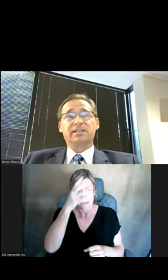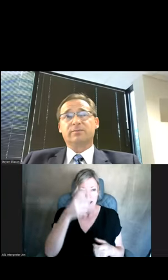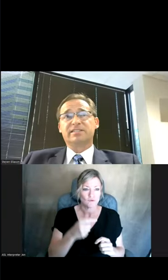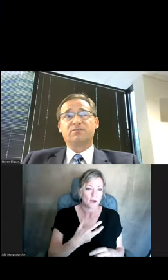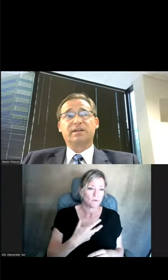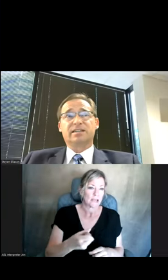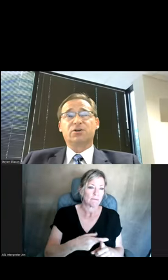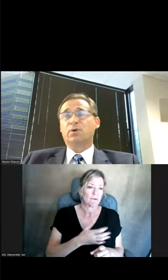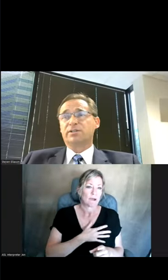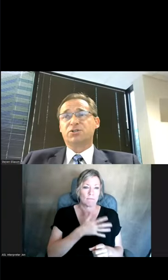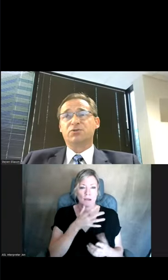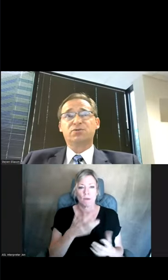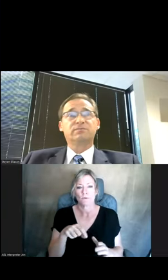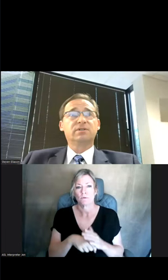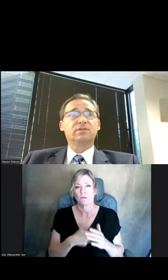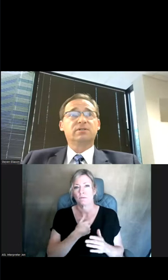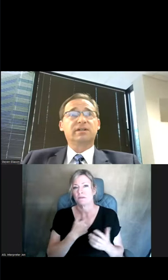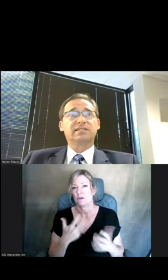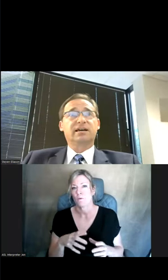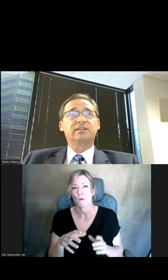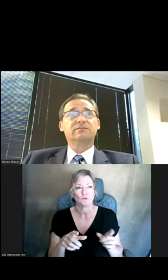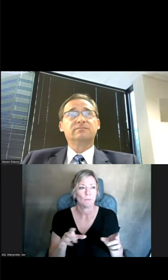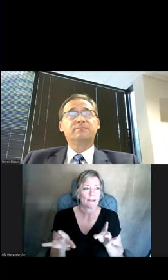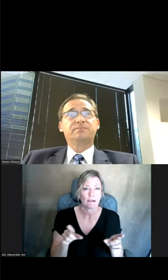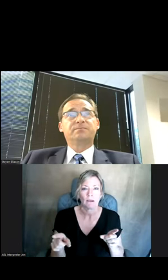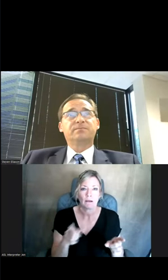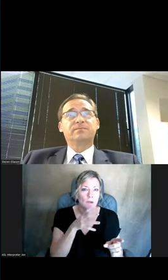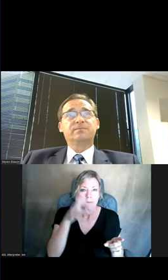me want to kill myself because I don't want to choose. Next slide.